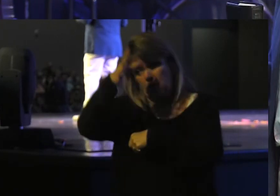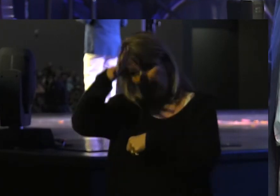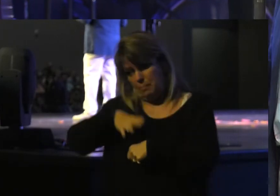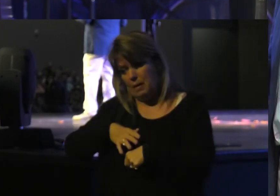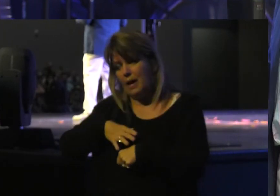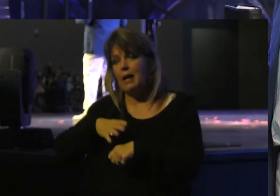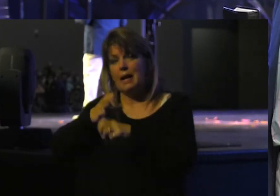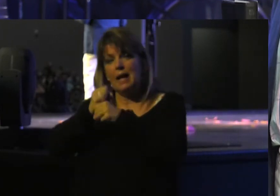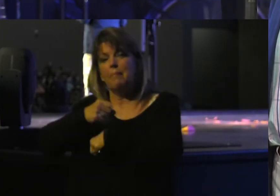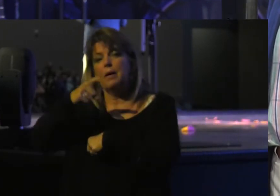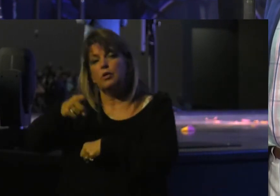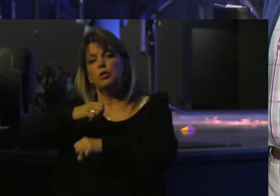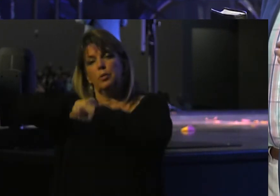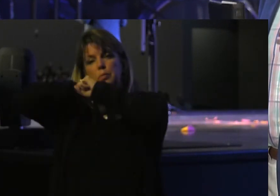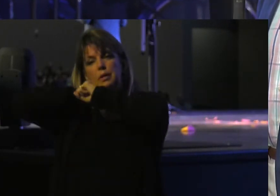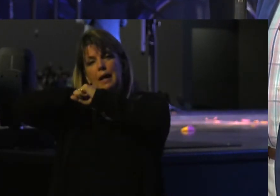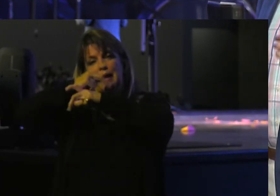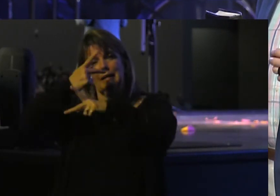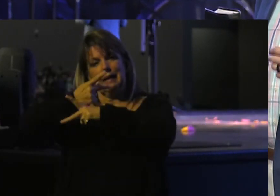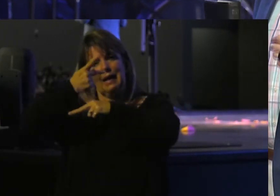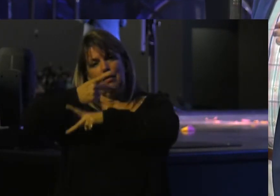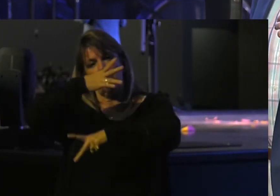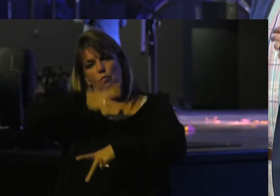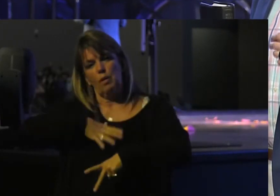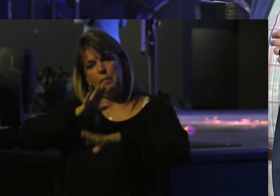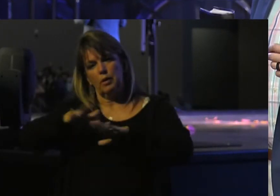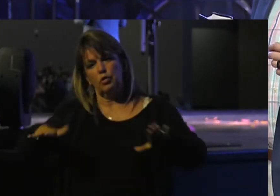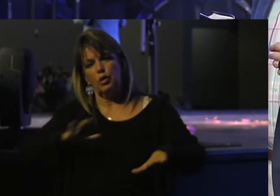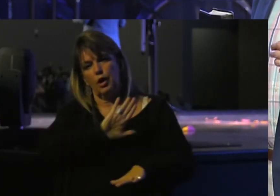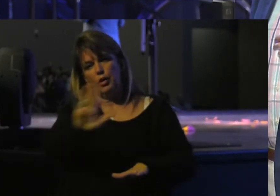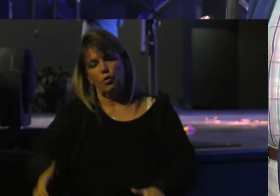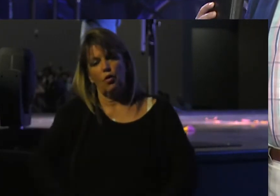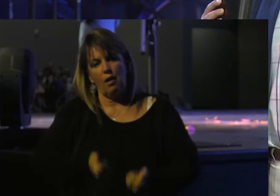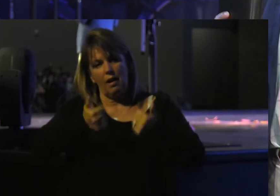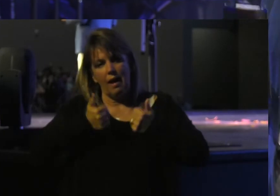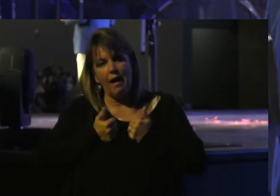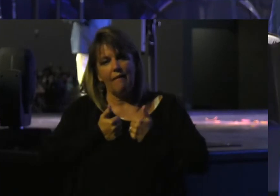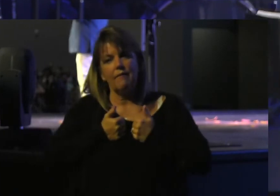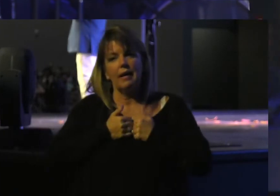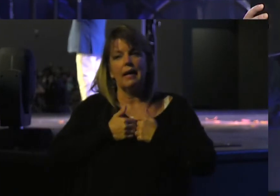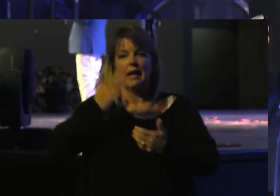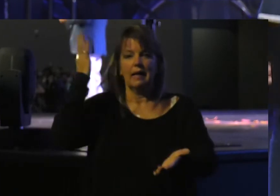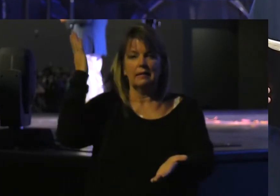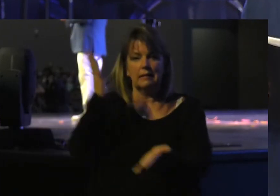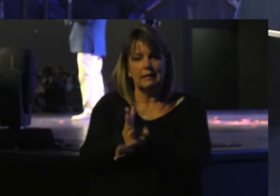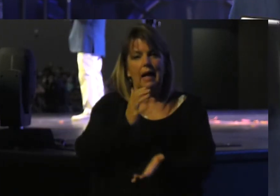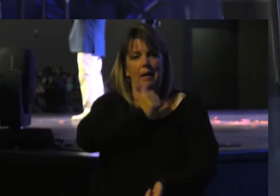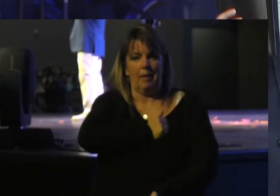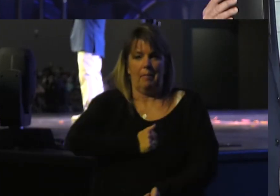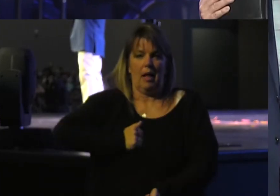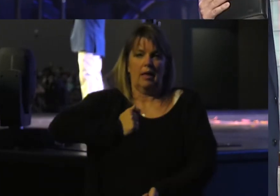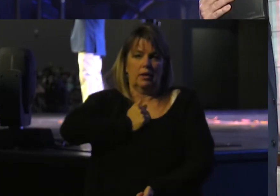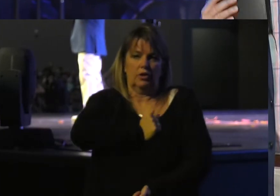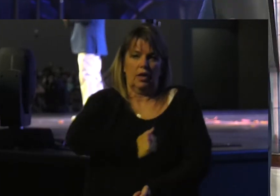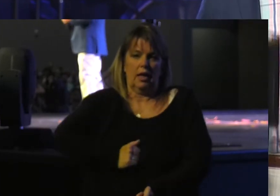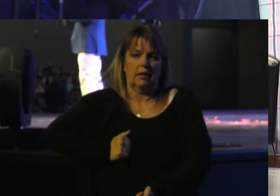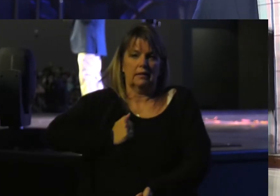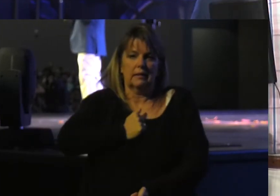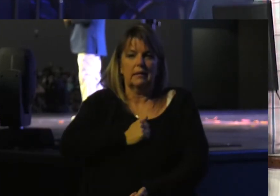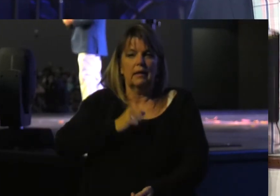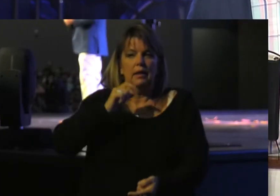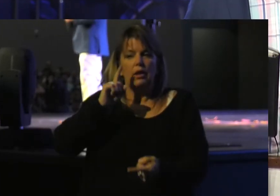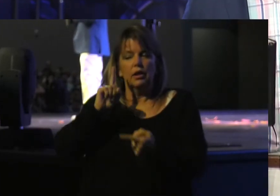Protect And Care For The Women And Children In Your Life And Stop Apologizing To A